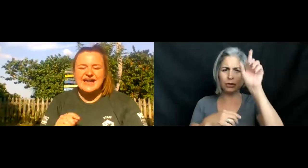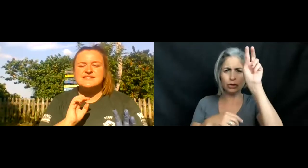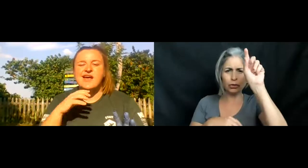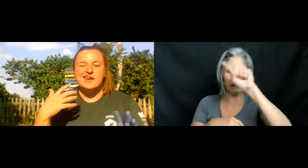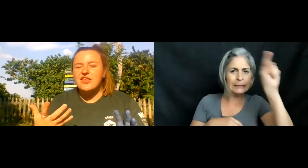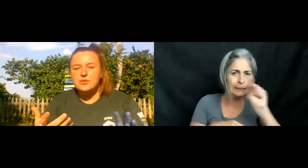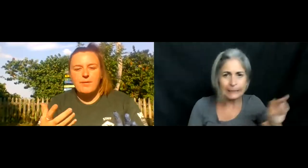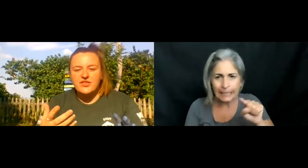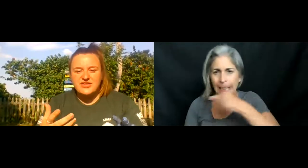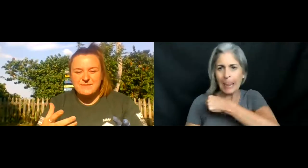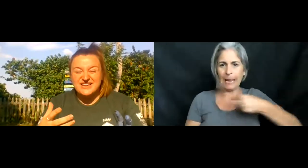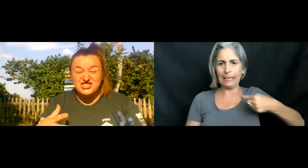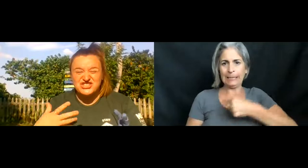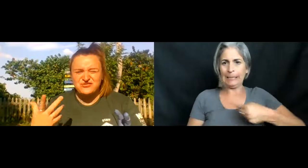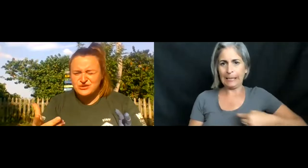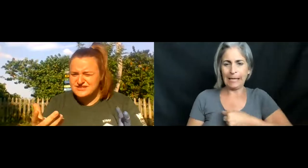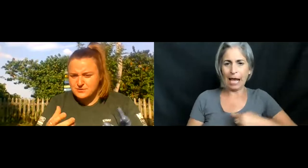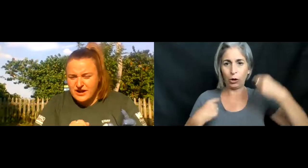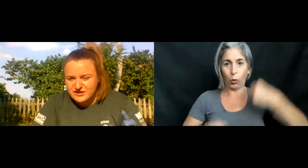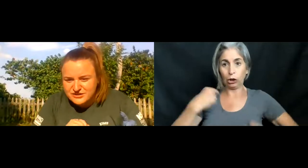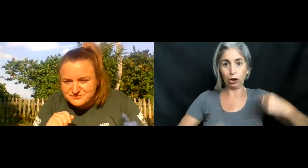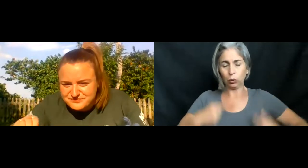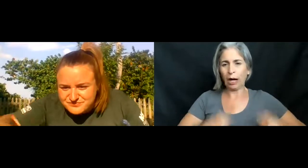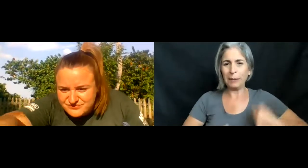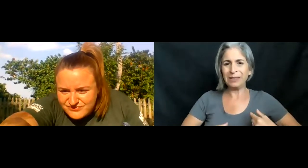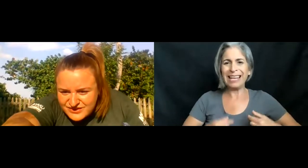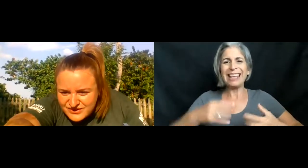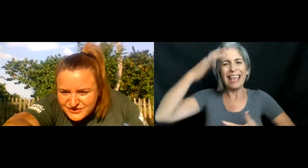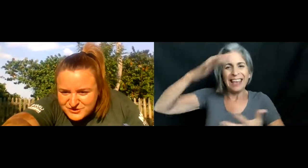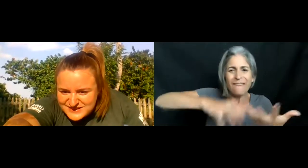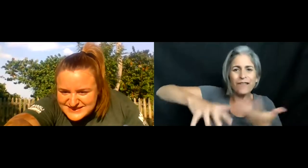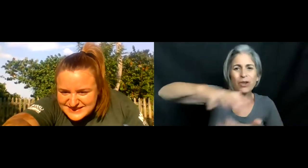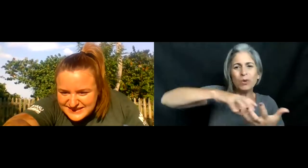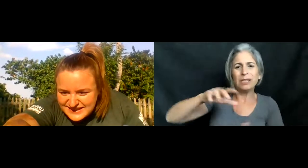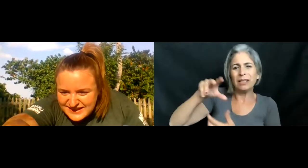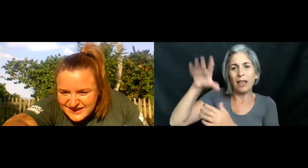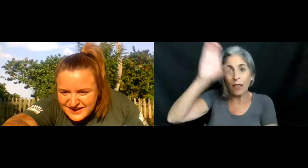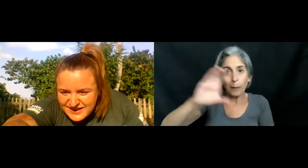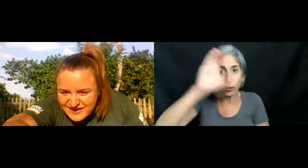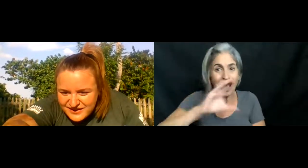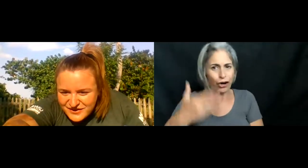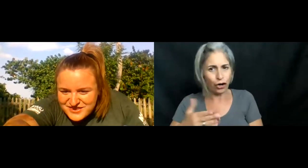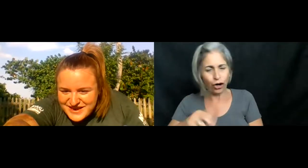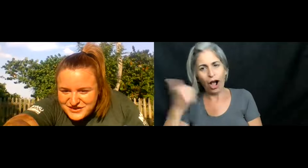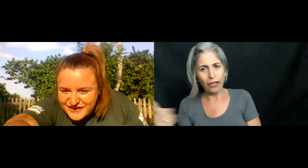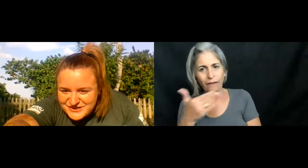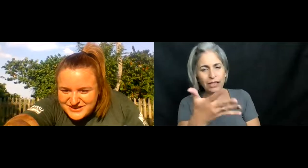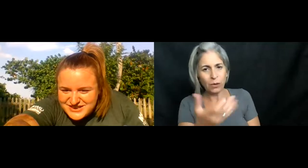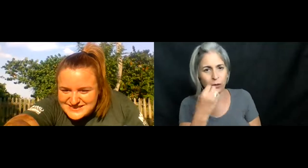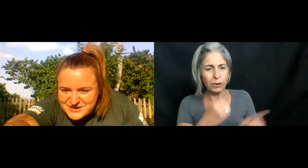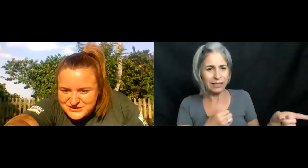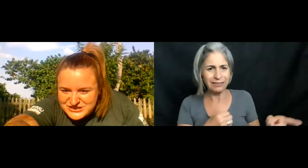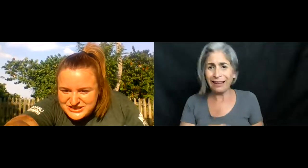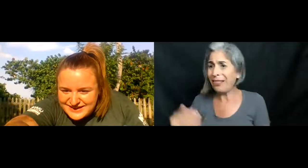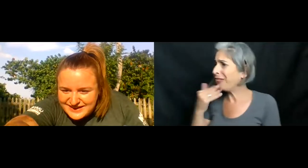zigzags, nothing will bother them because it just confuses the predator. Let's see. Oh, thank you very